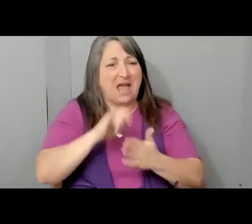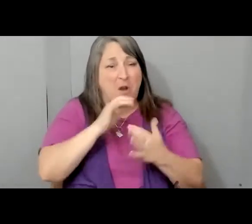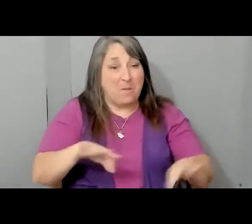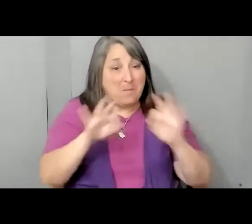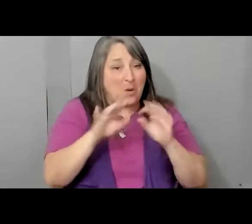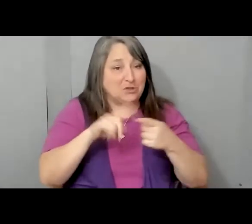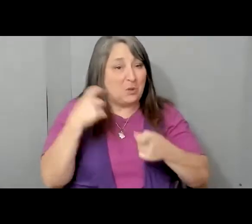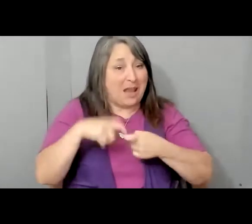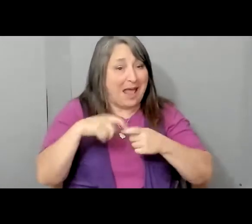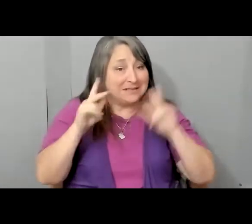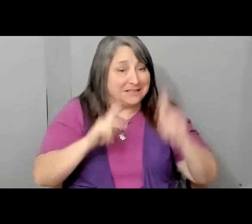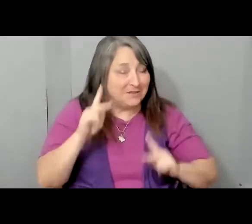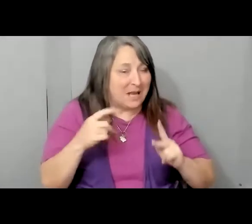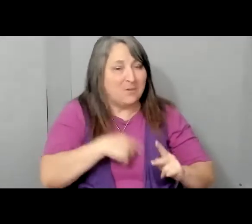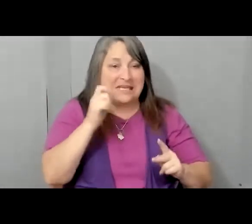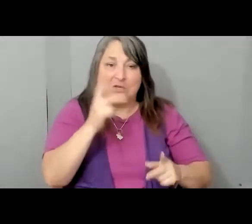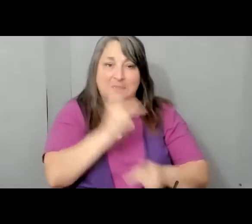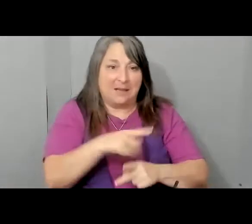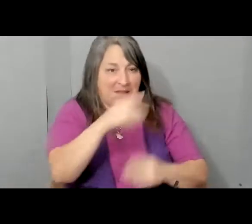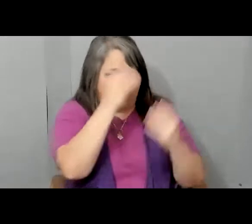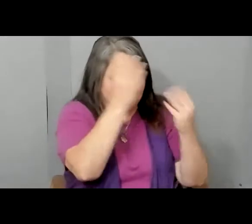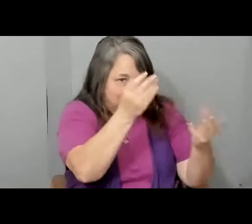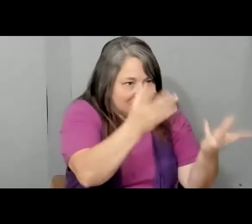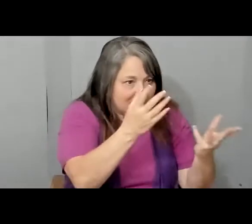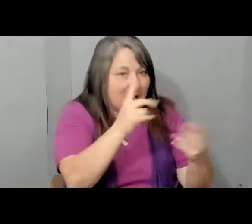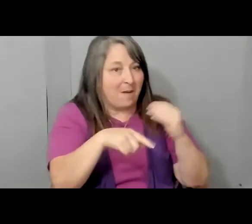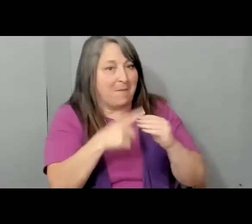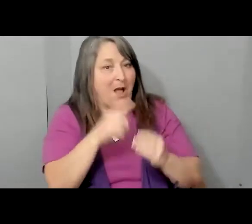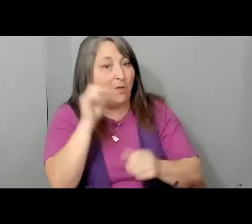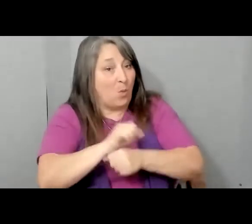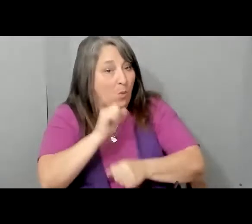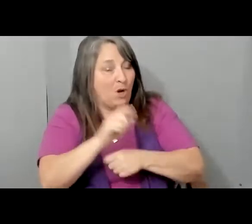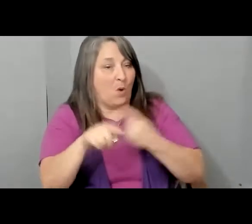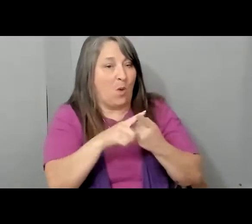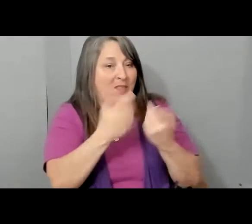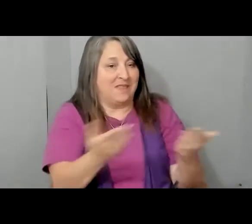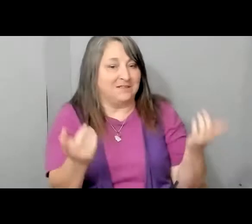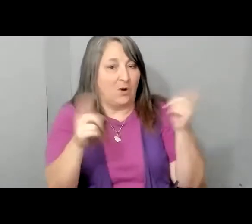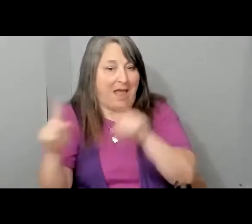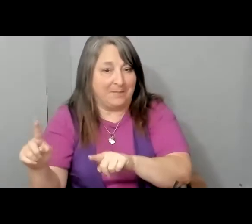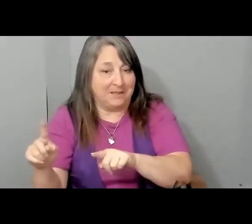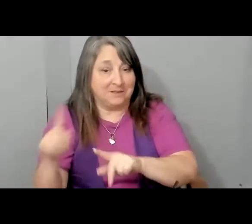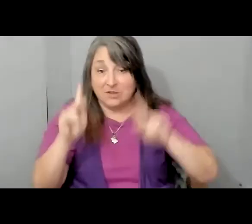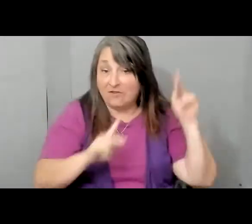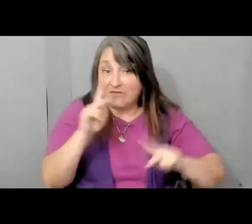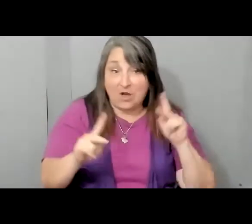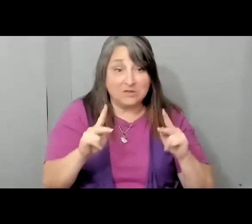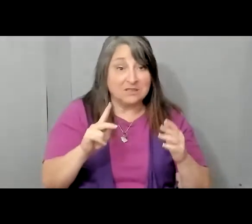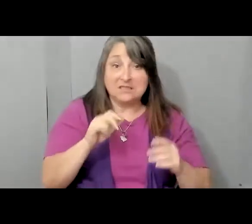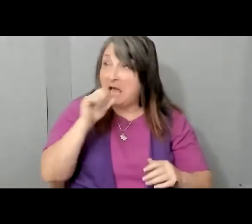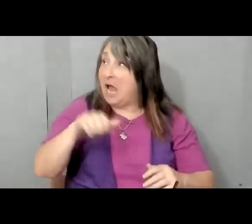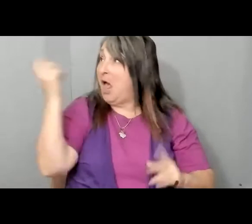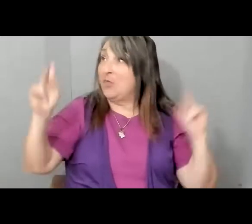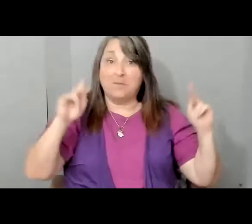we've got to keep Latinos updated on the work when it happens. So folks, this isn't anybody else's job.